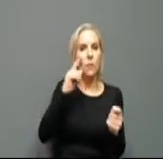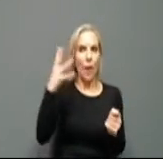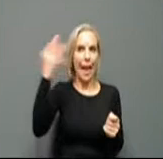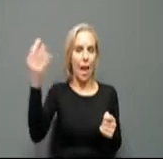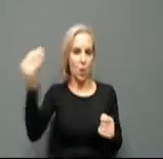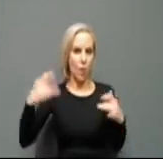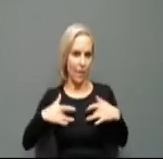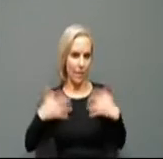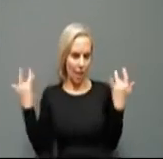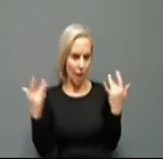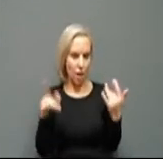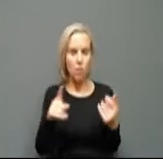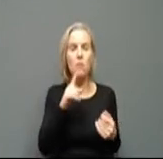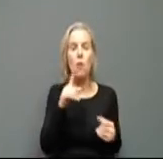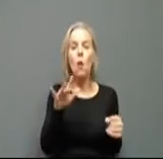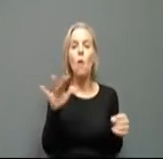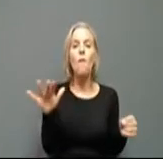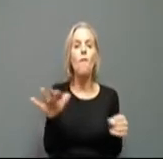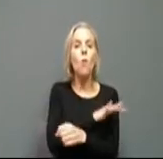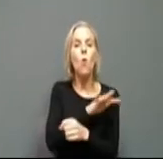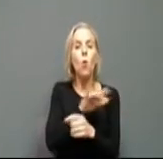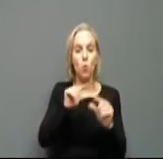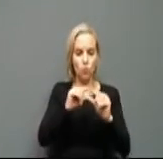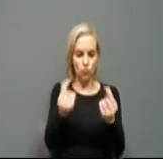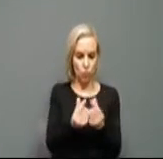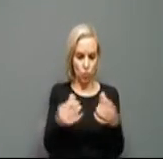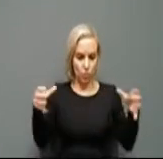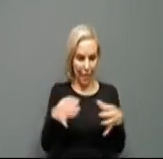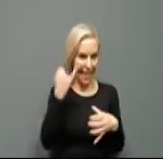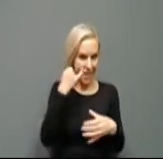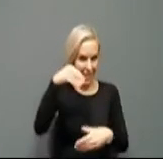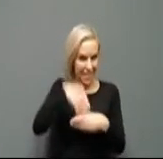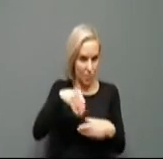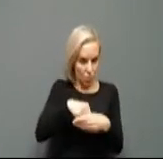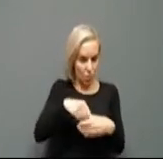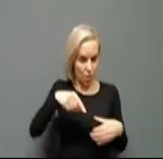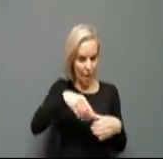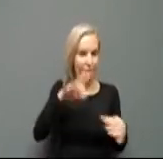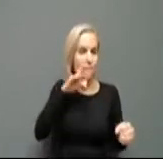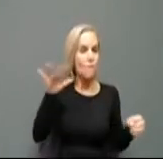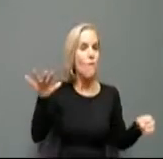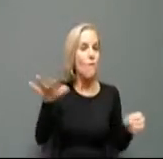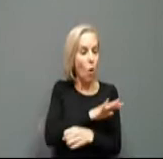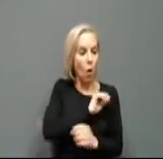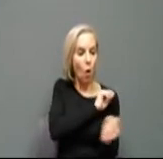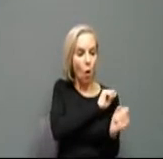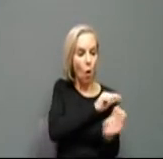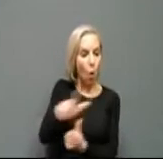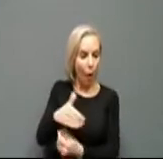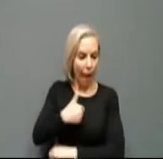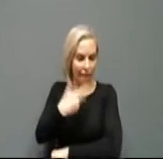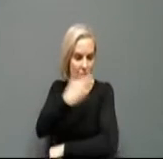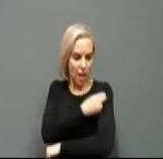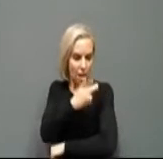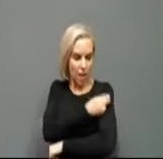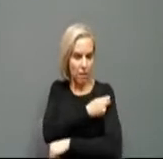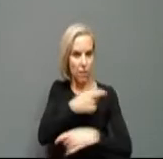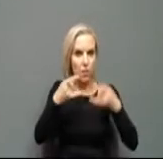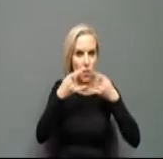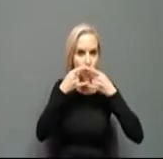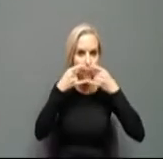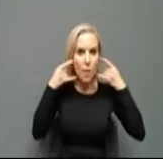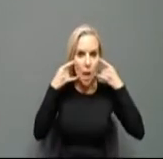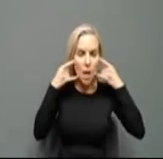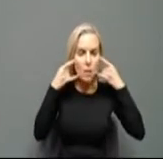of fully vaccinated individuals were indoor at a gathering, the mask mandate no longer applied. Today, we're